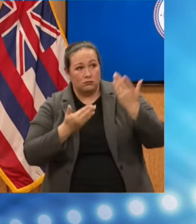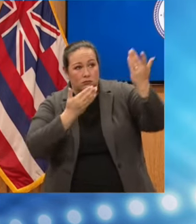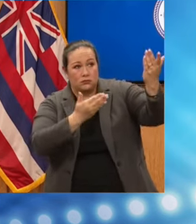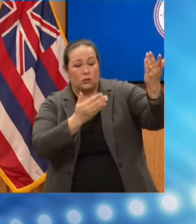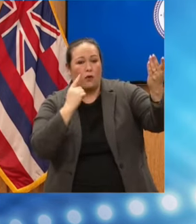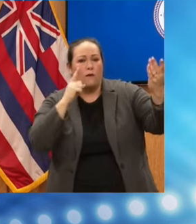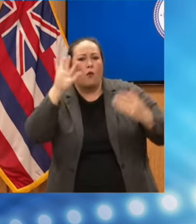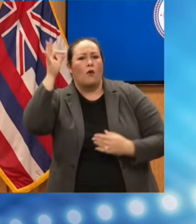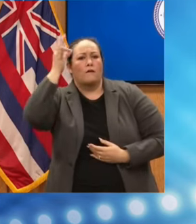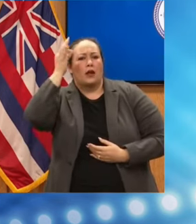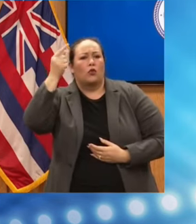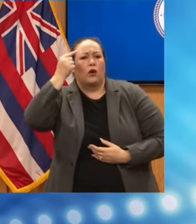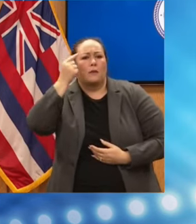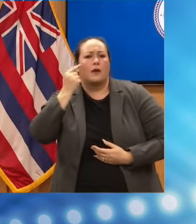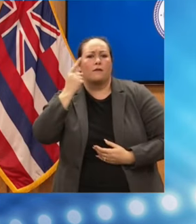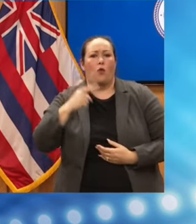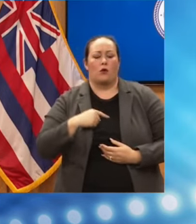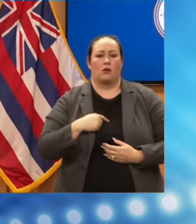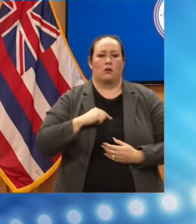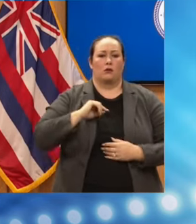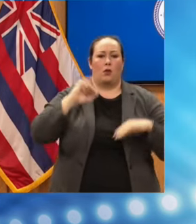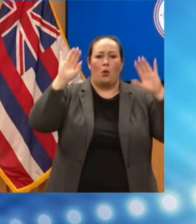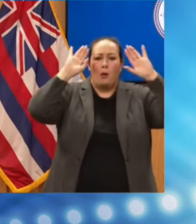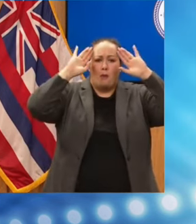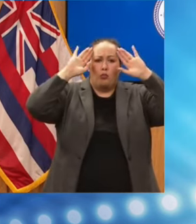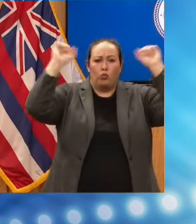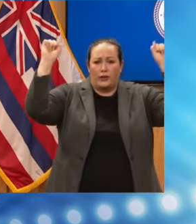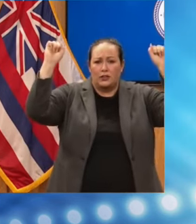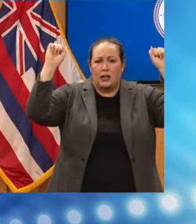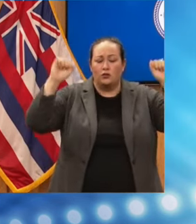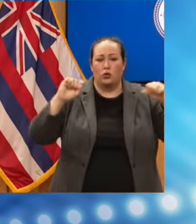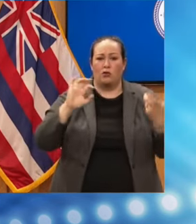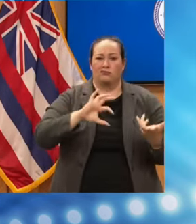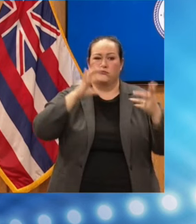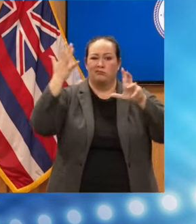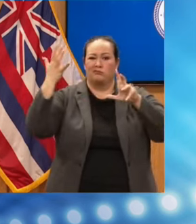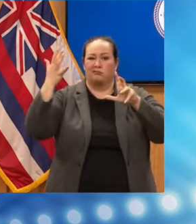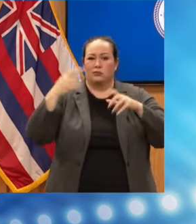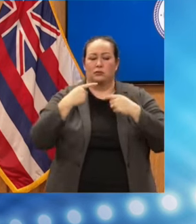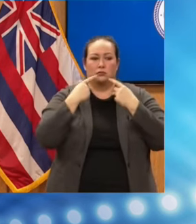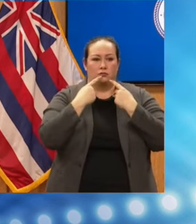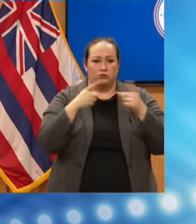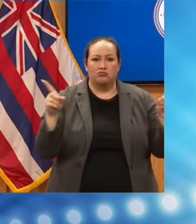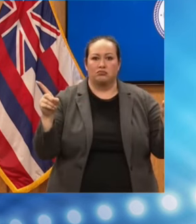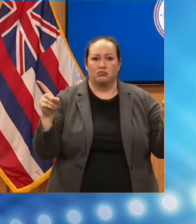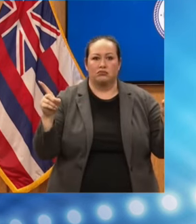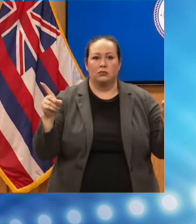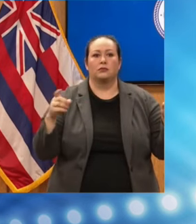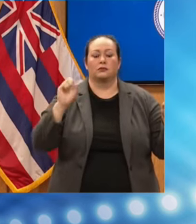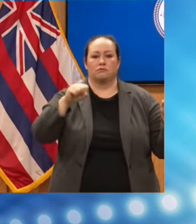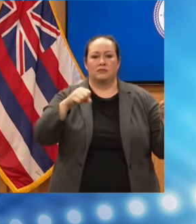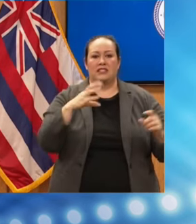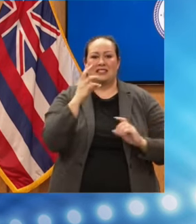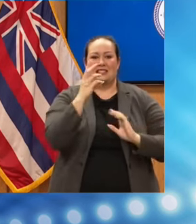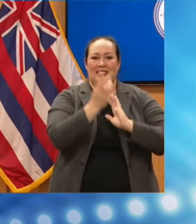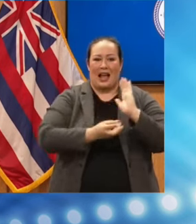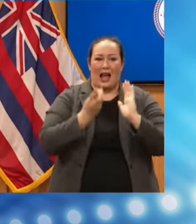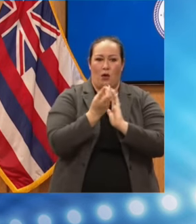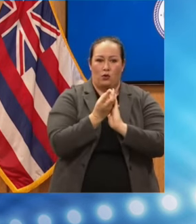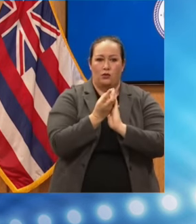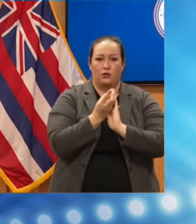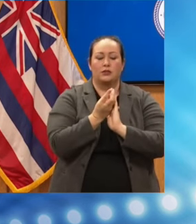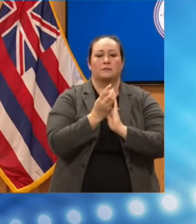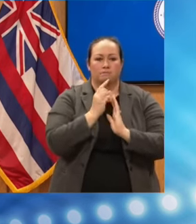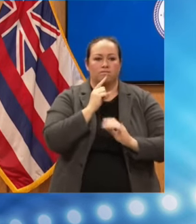the federal government for presidential disaster declaration. And exactly six hours later, we were honored to receive